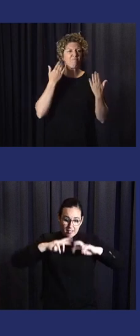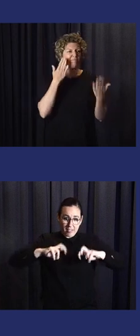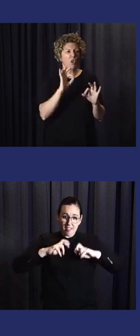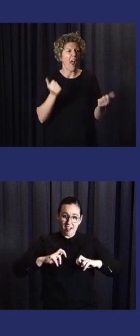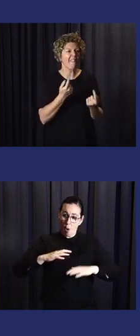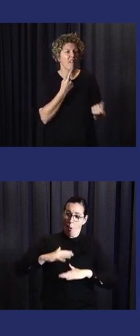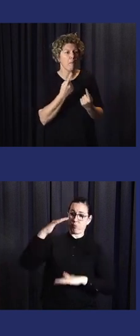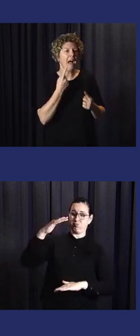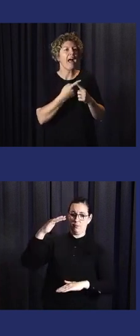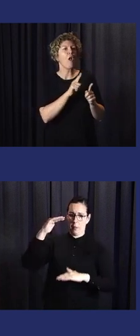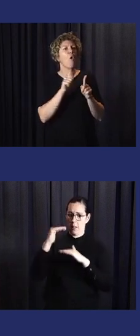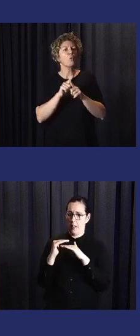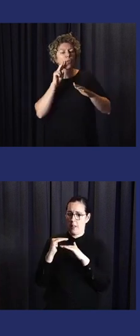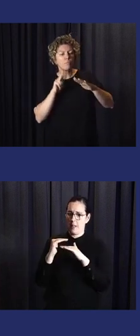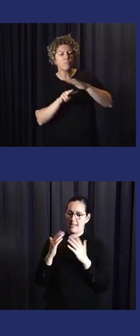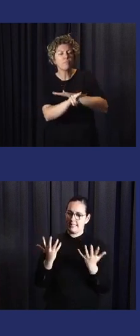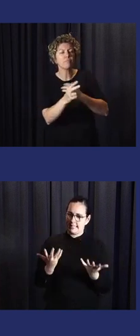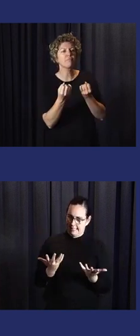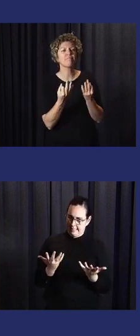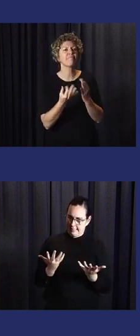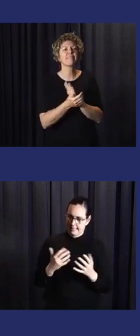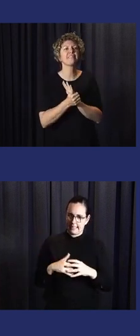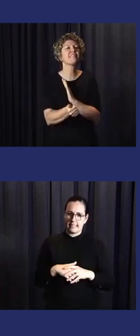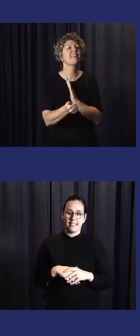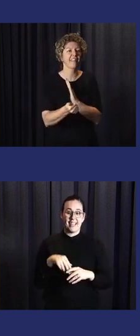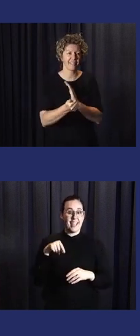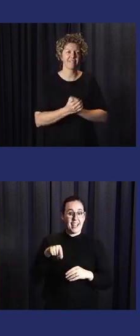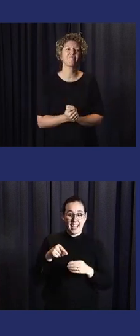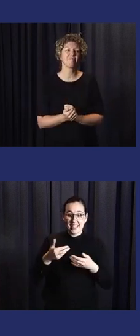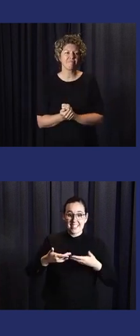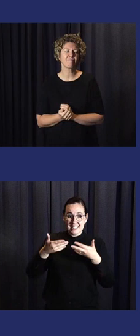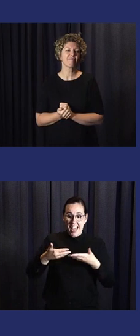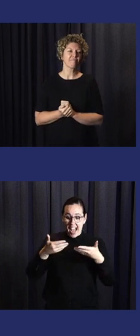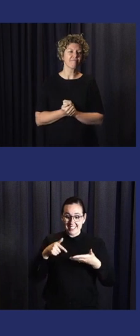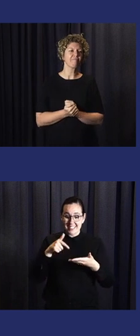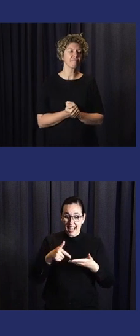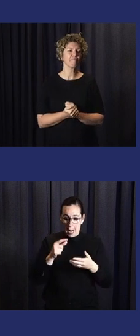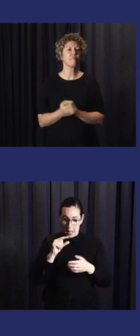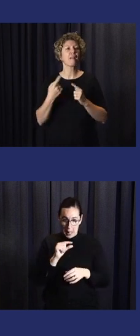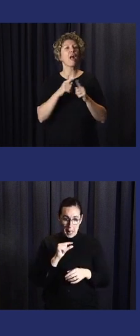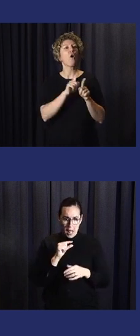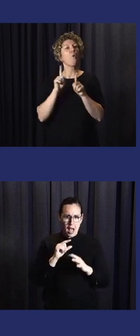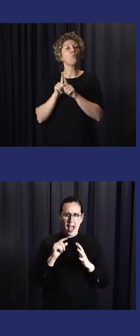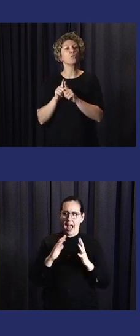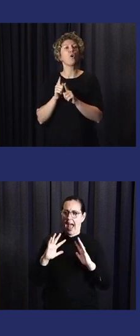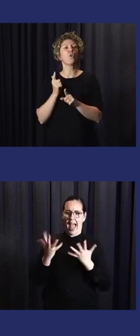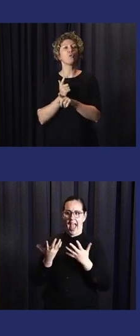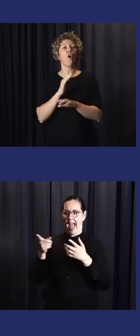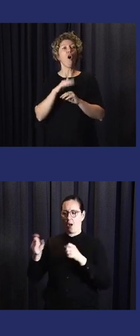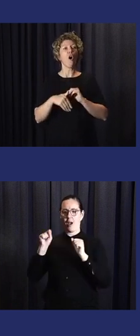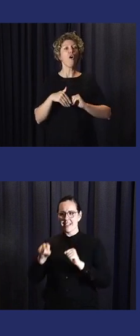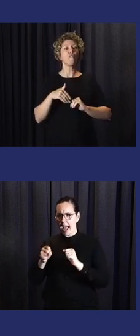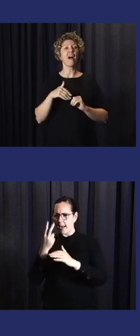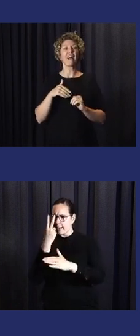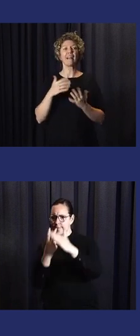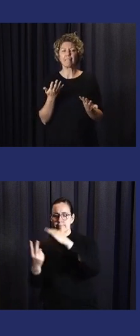understand the risks of the respective hazards, and also forecast of which enough lead time and good skills as well as